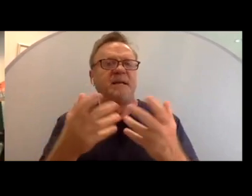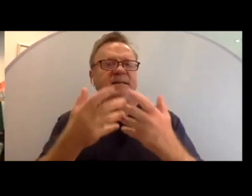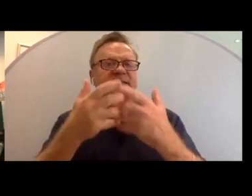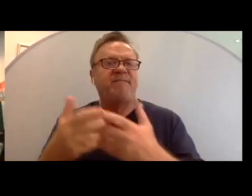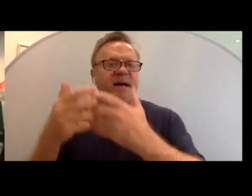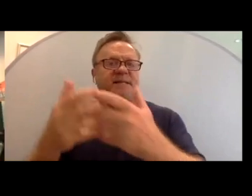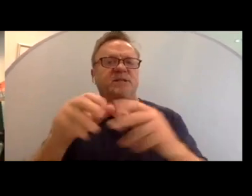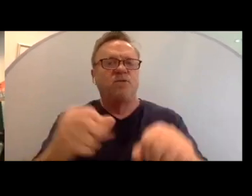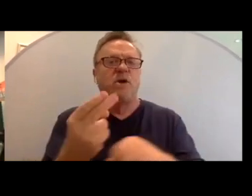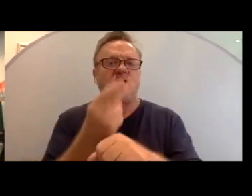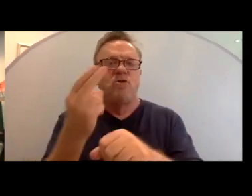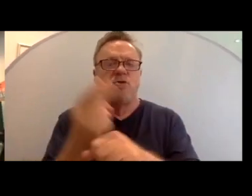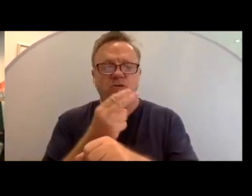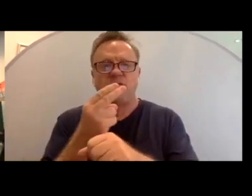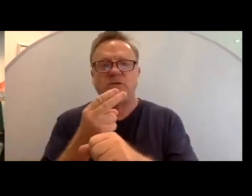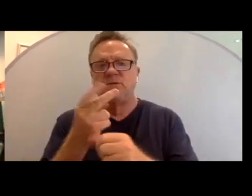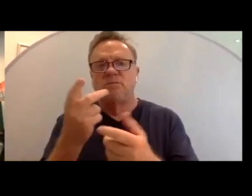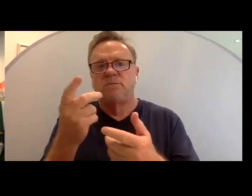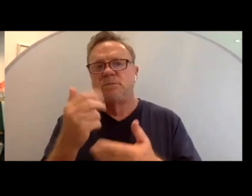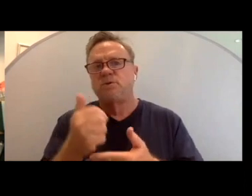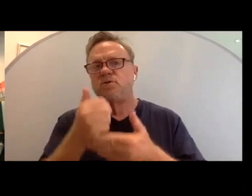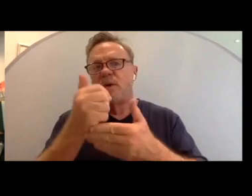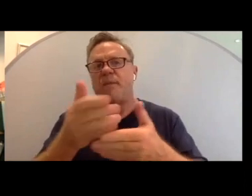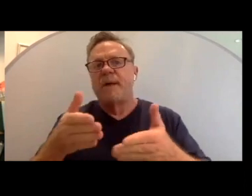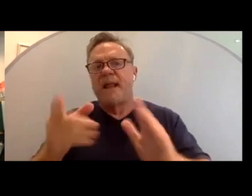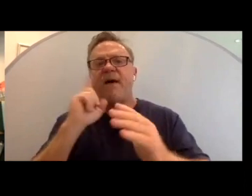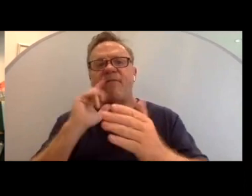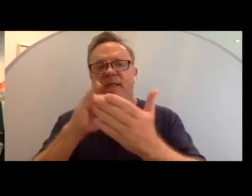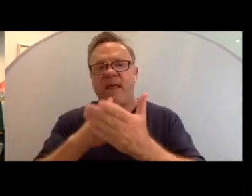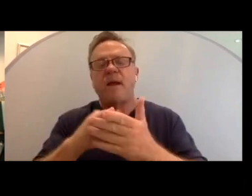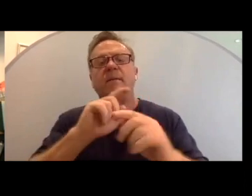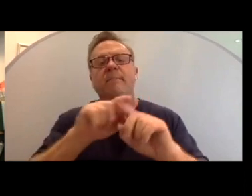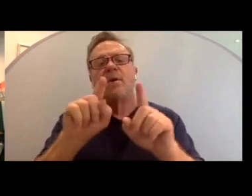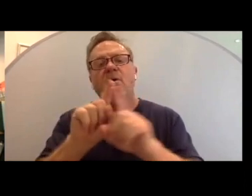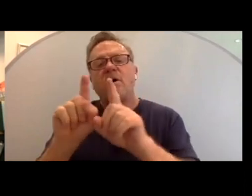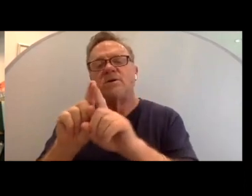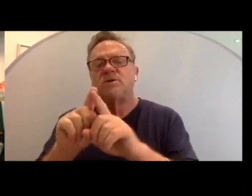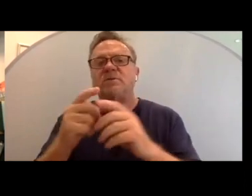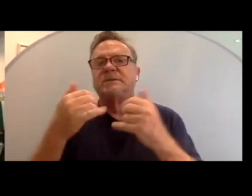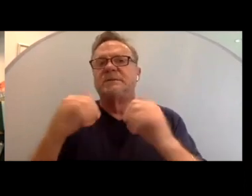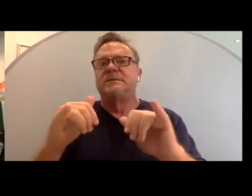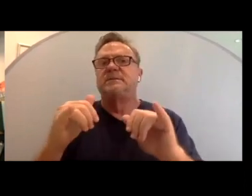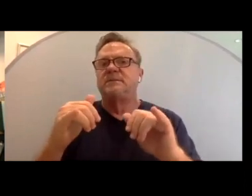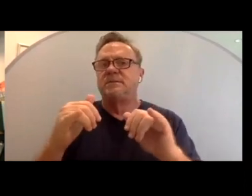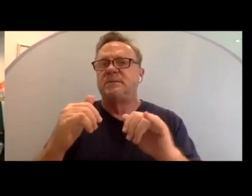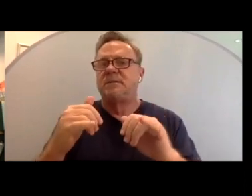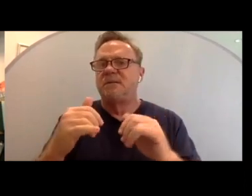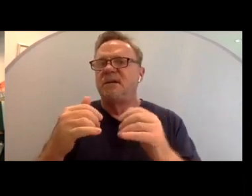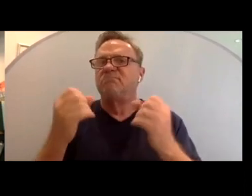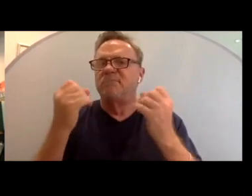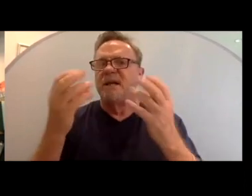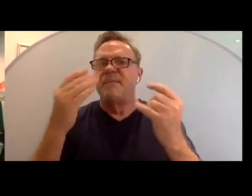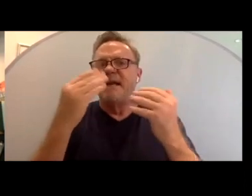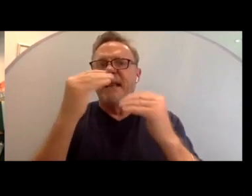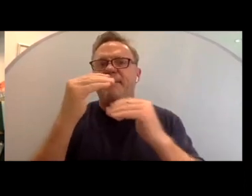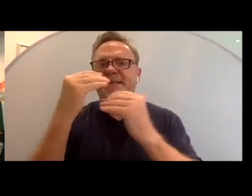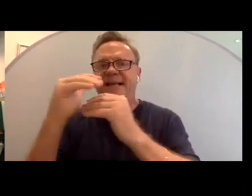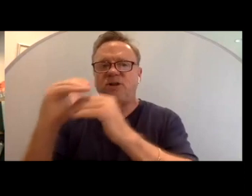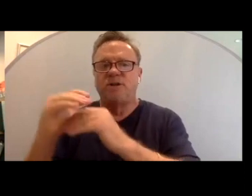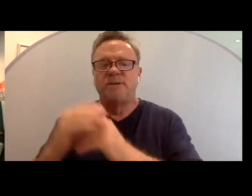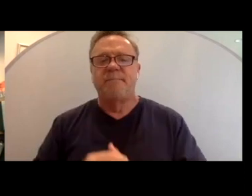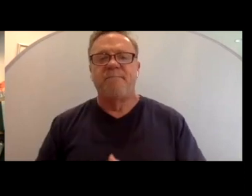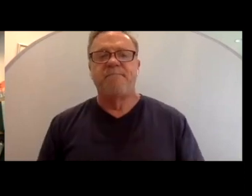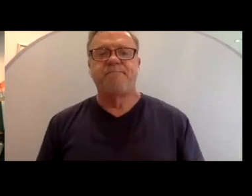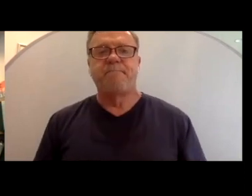that we can utilize that help to allow for this, but there are also still quite a number of limitations. So, I'm